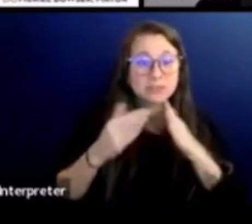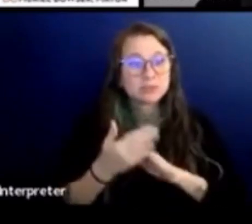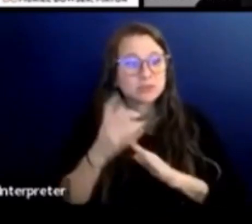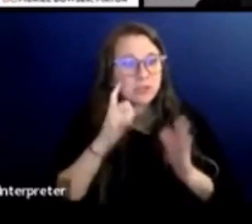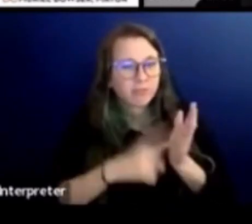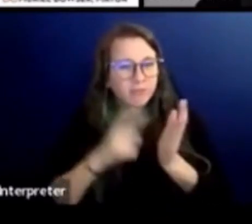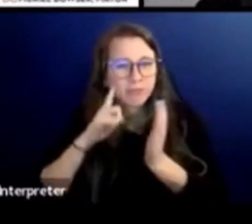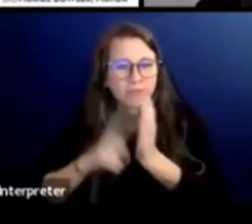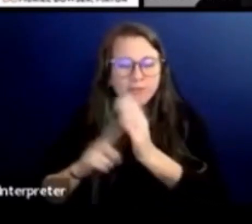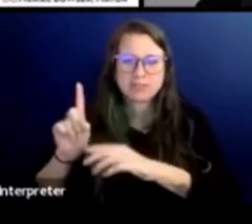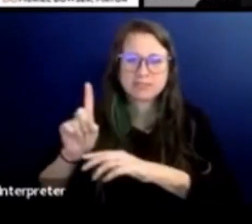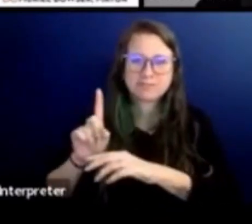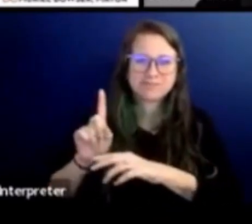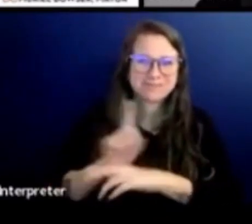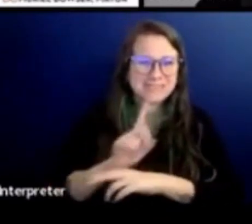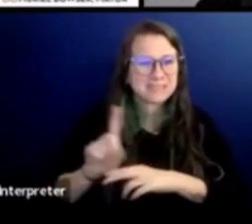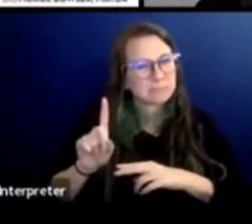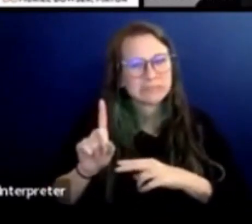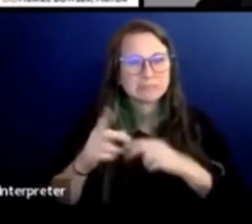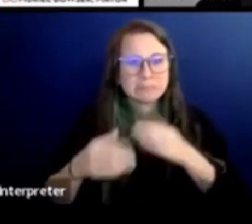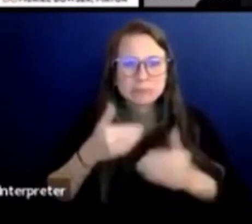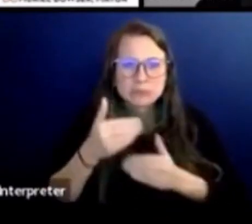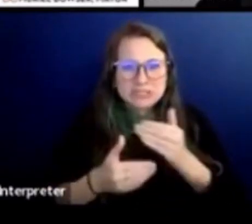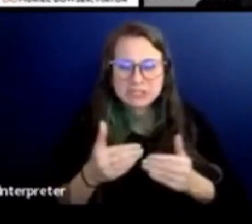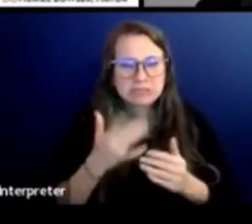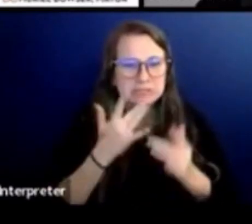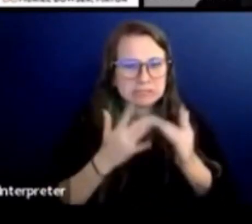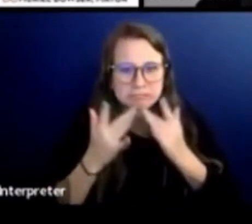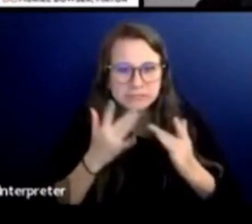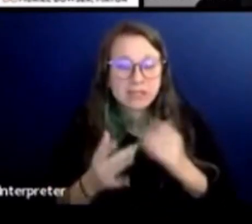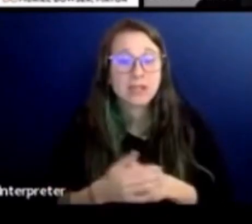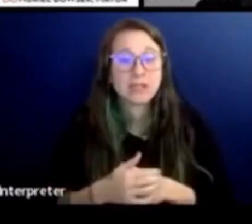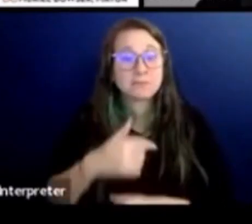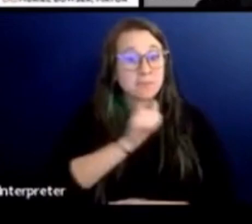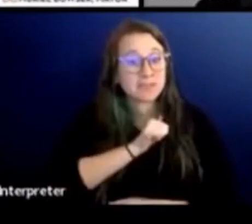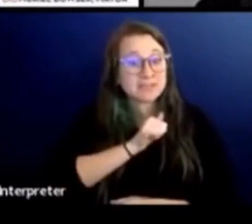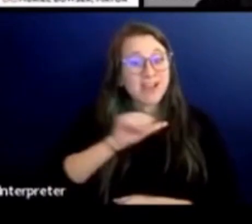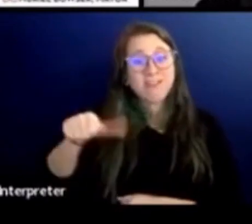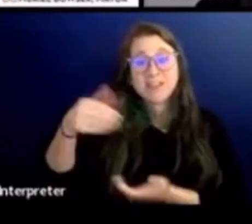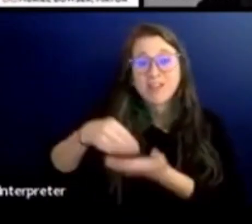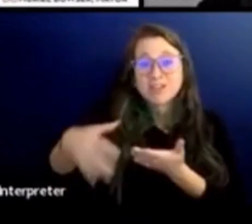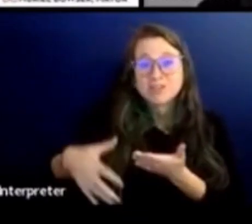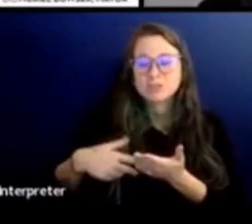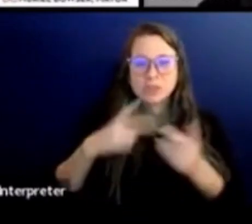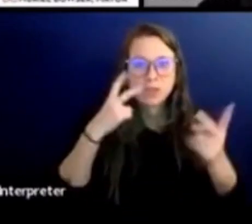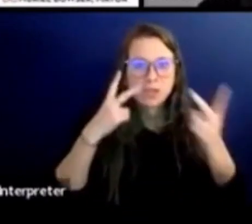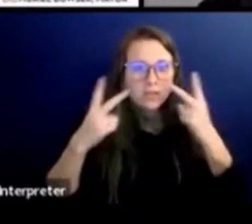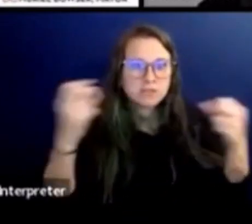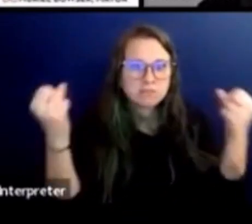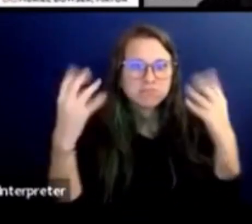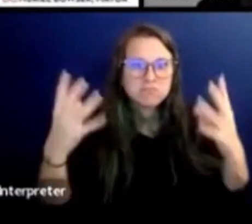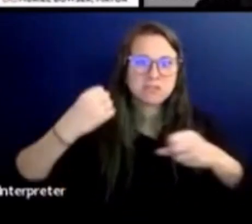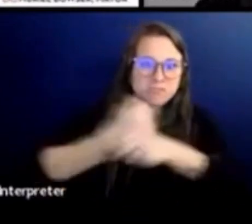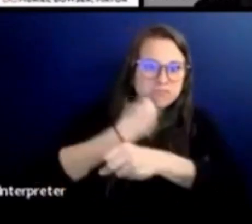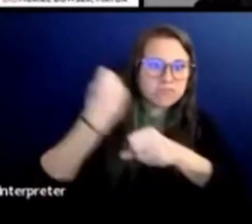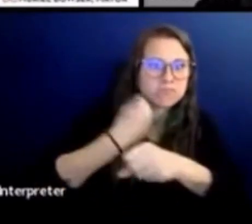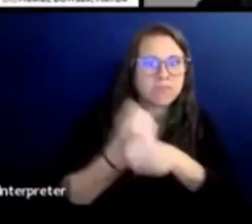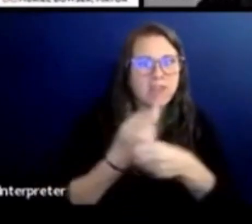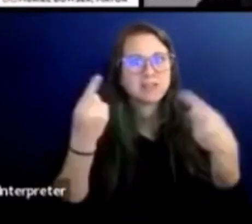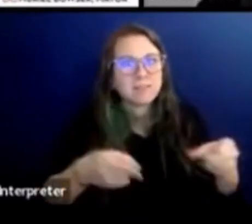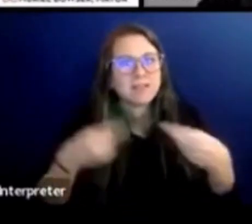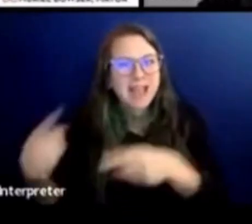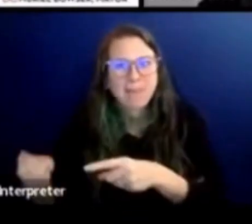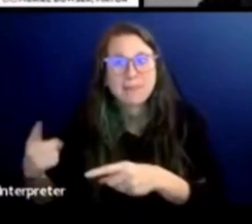procedures. This issue is important to me because I and other students have witnessed multiple fights being broken up by students while security was